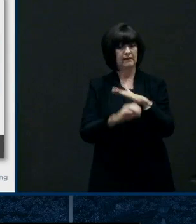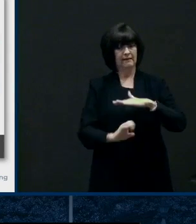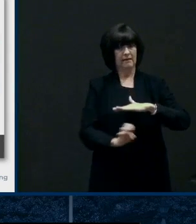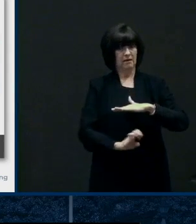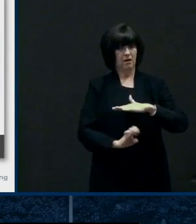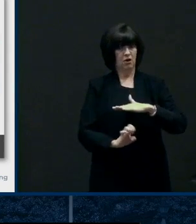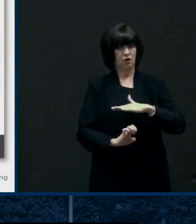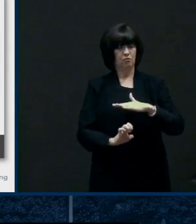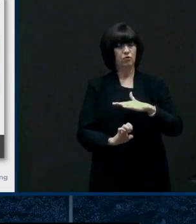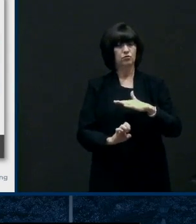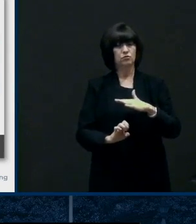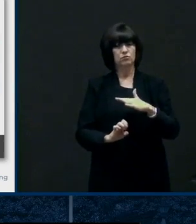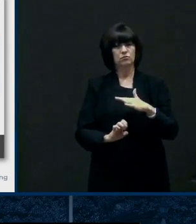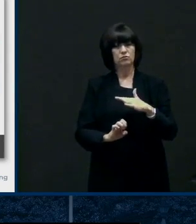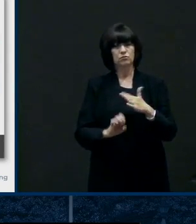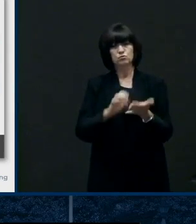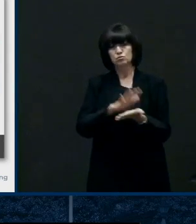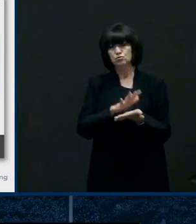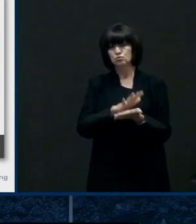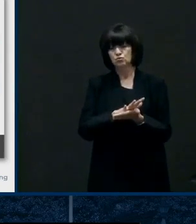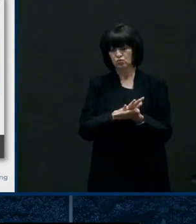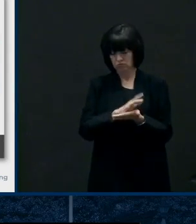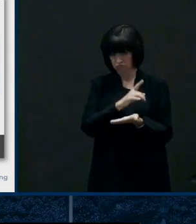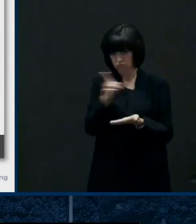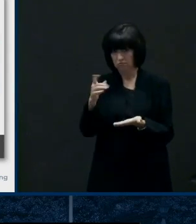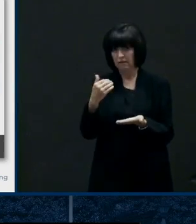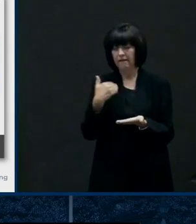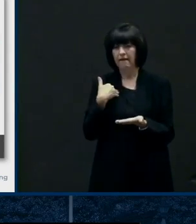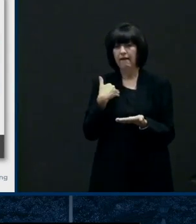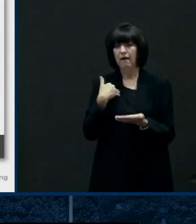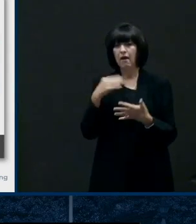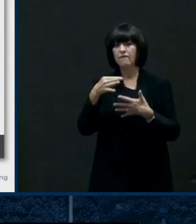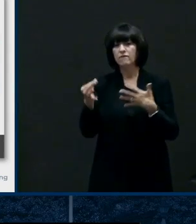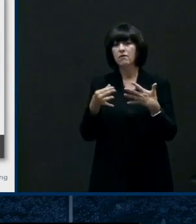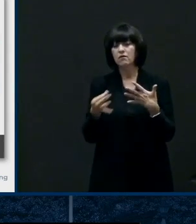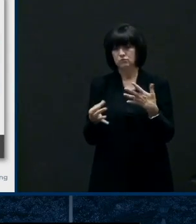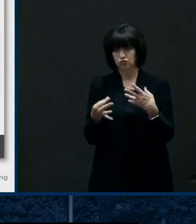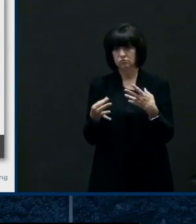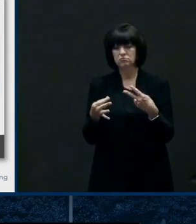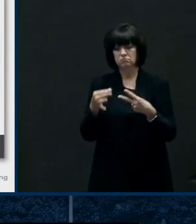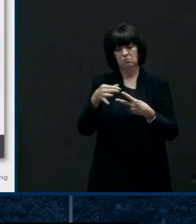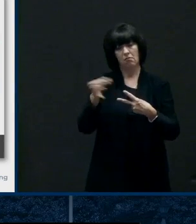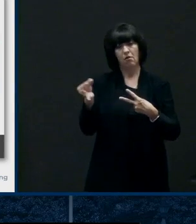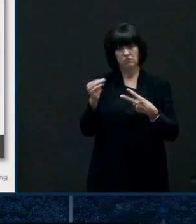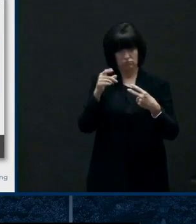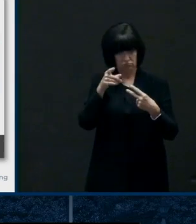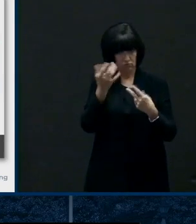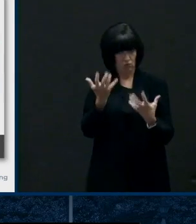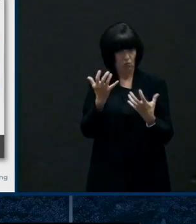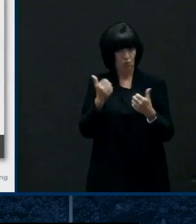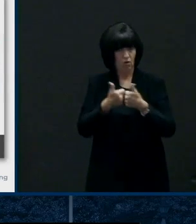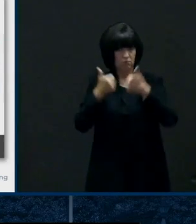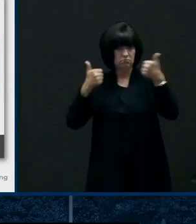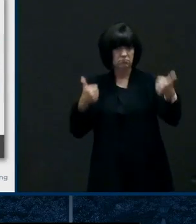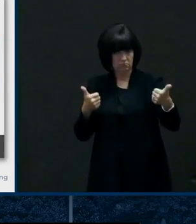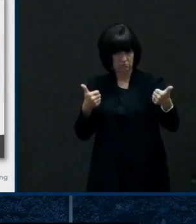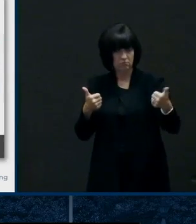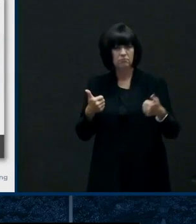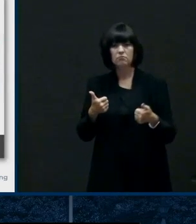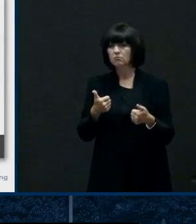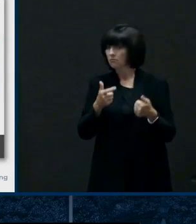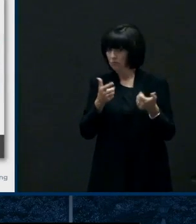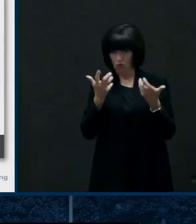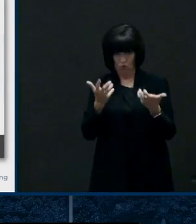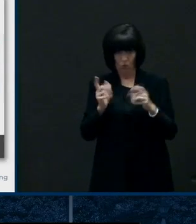a remote option for parents who select that but they'll be open five days a week for in-person instruction